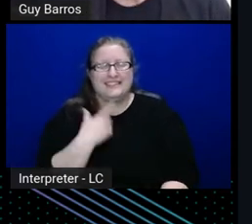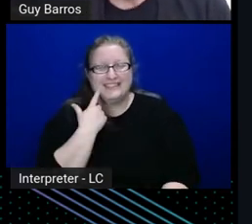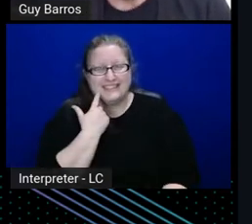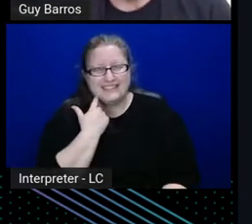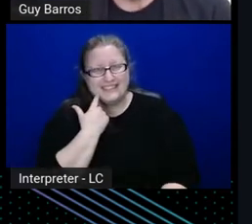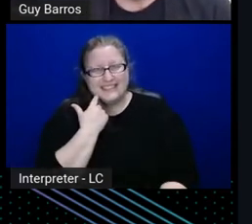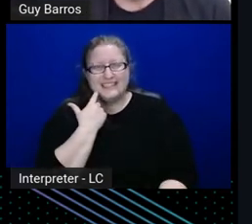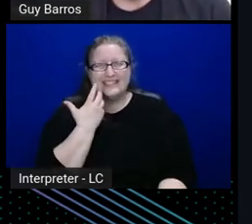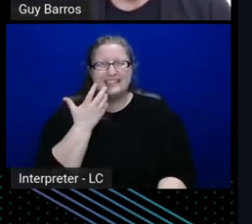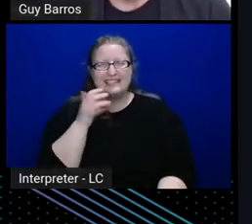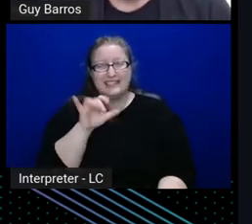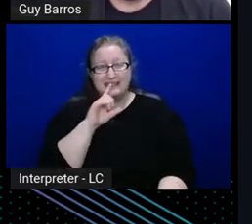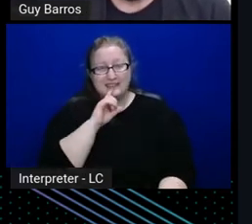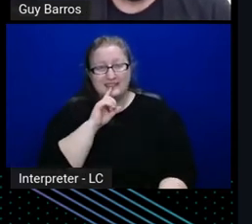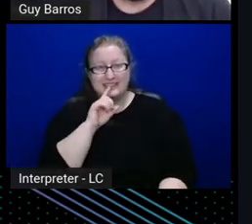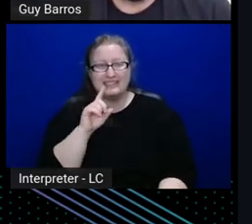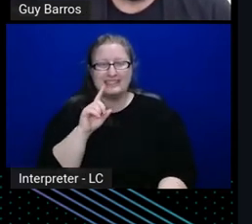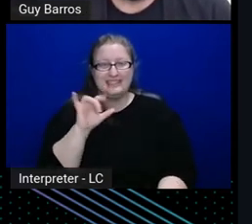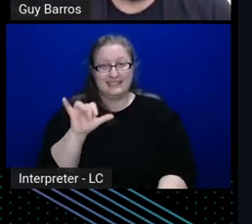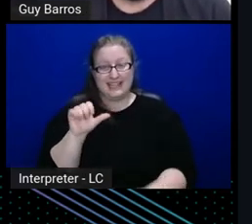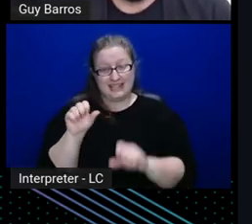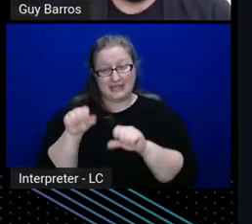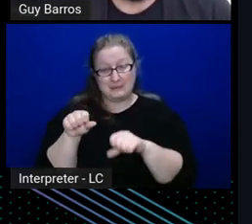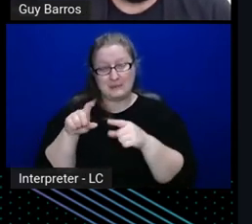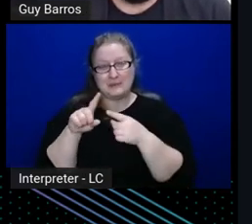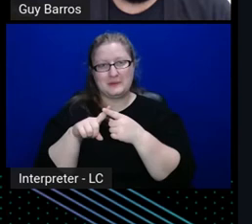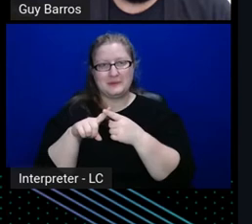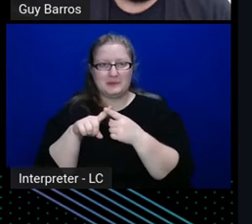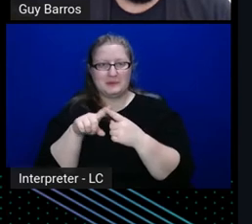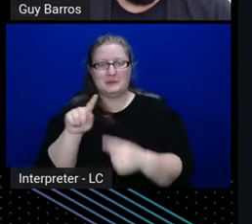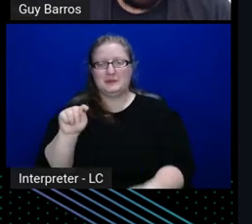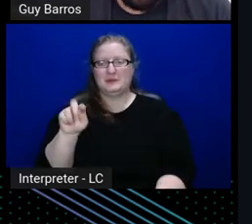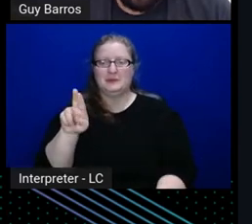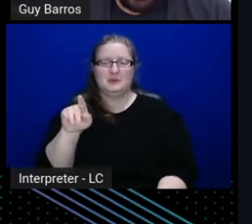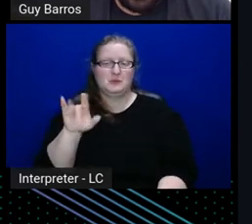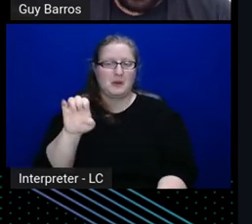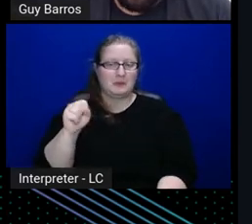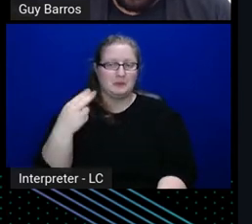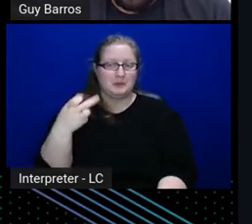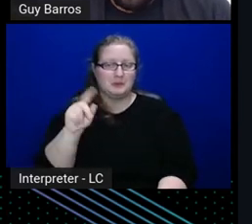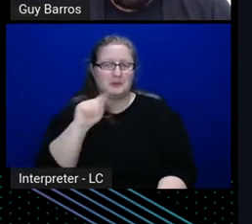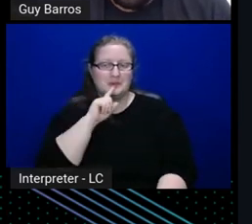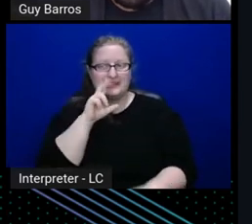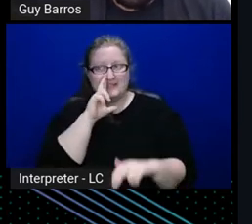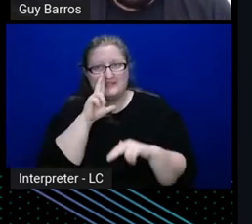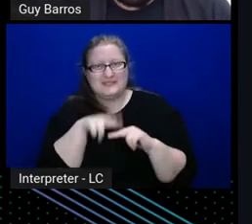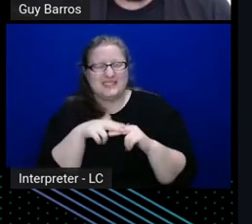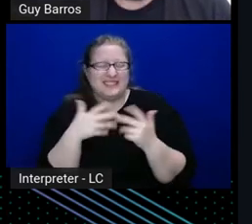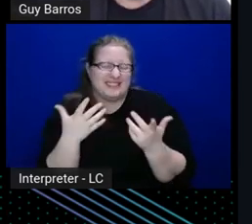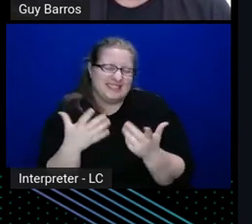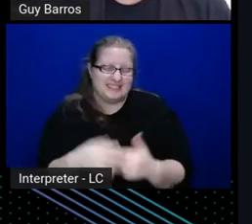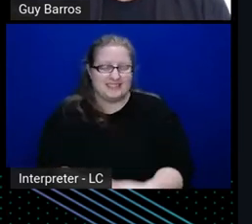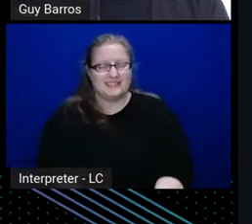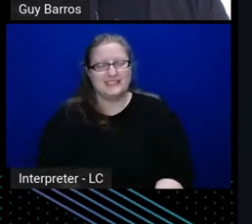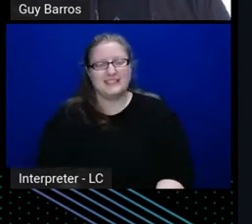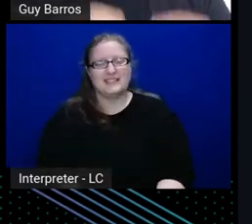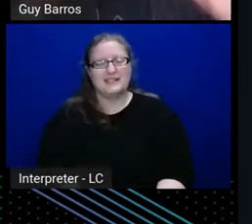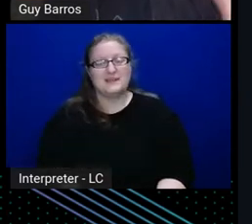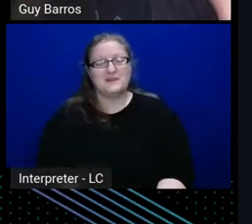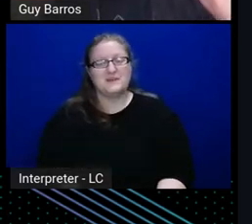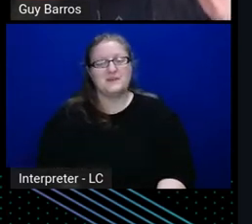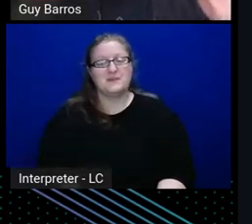troubleshooting JWT is, is fun, let's call it like that, right, okay, but once we have,